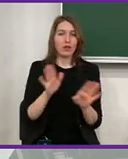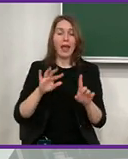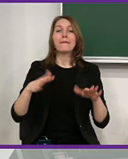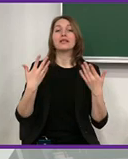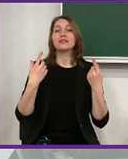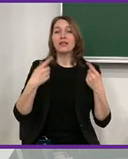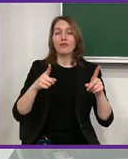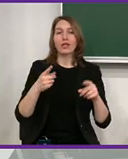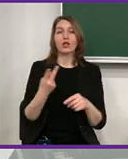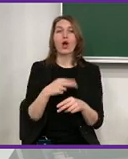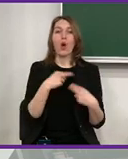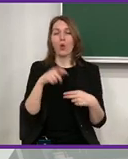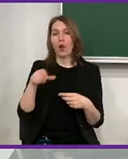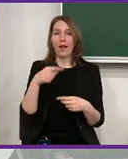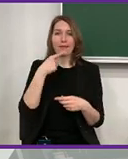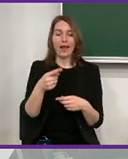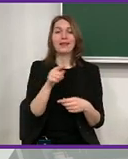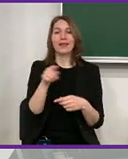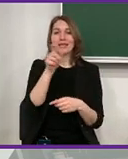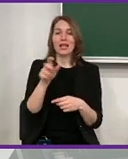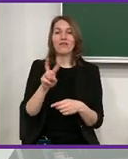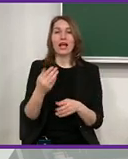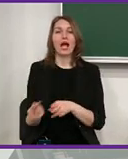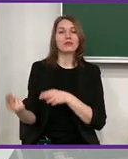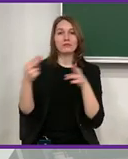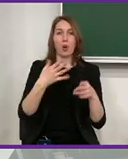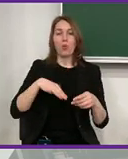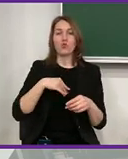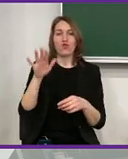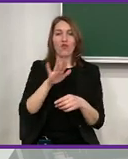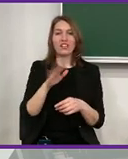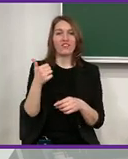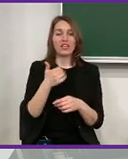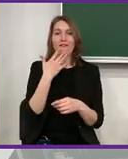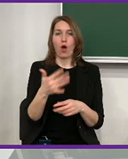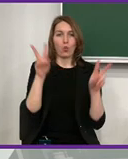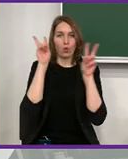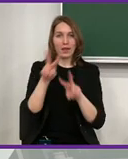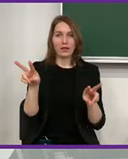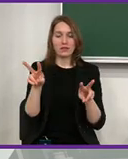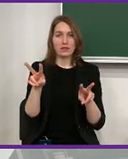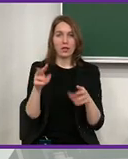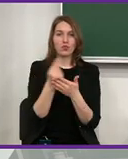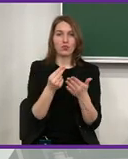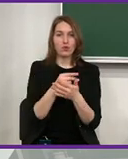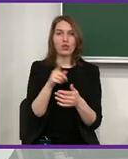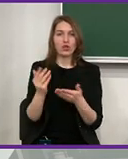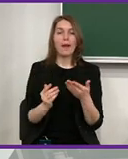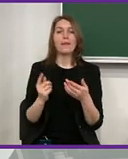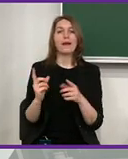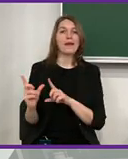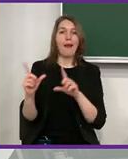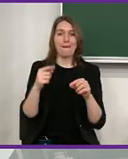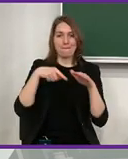a challenge. Not because they would interfere somehow with us. These are people that come to our country. They